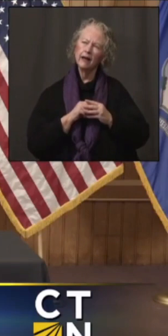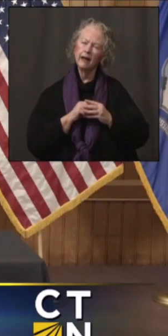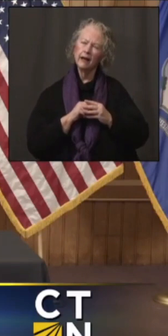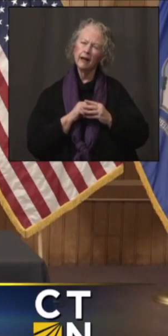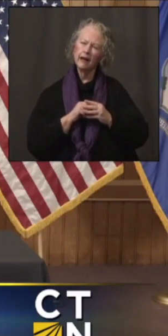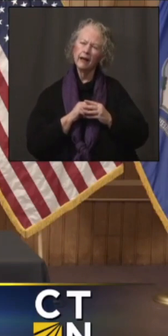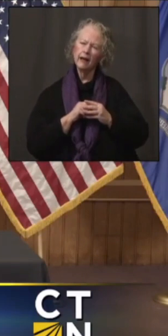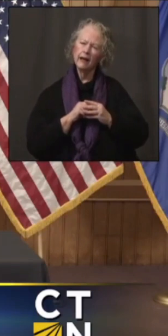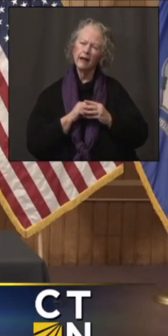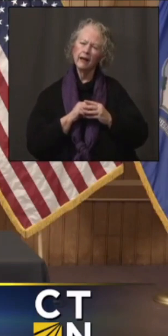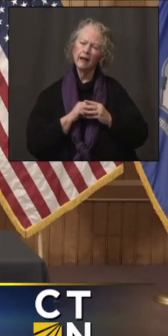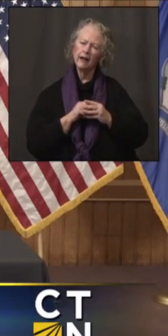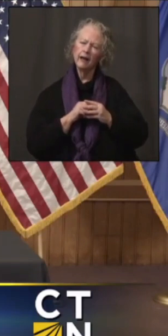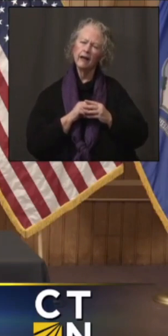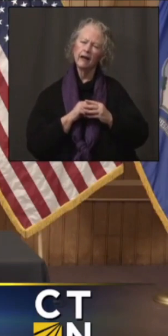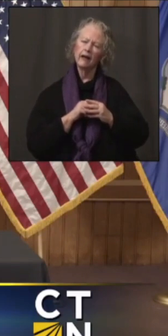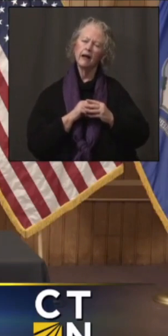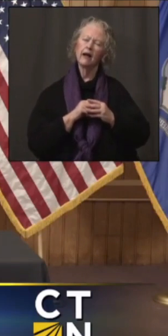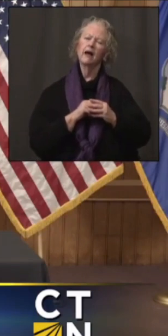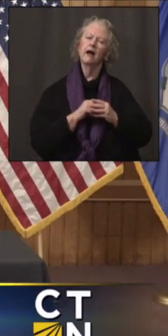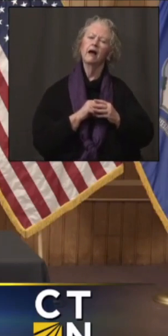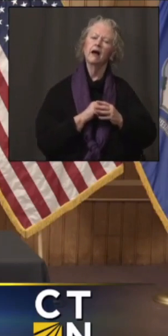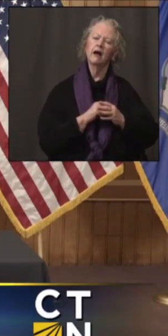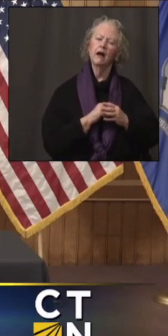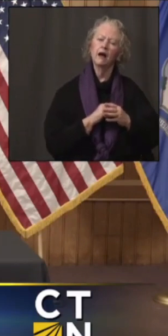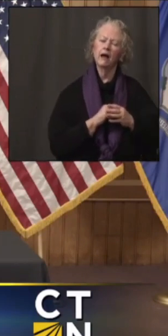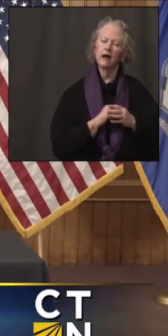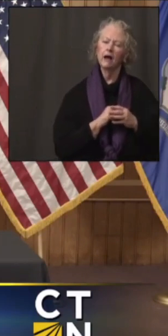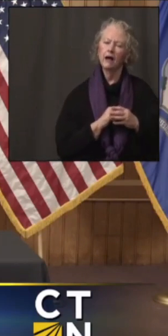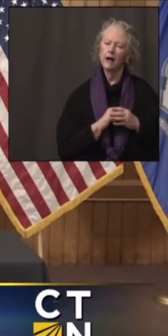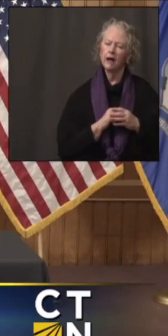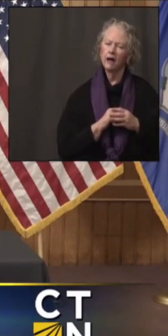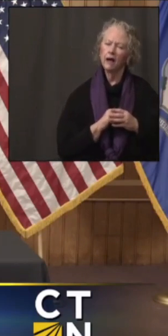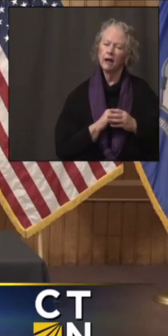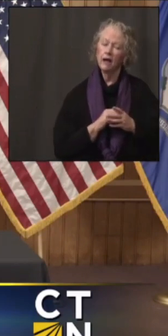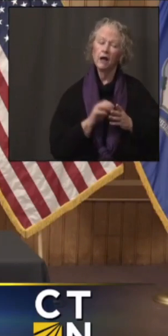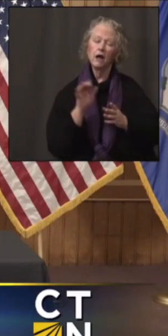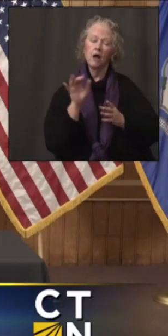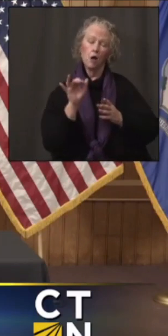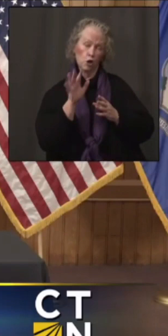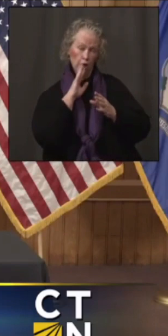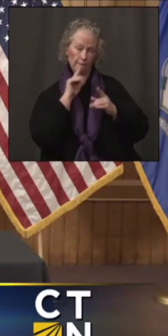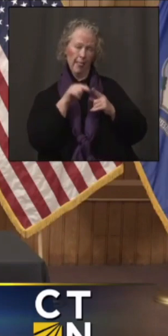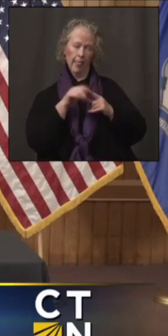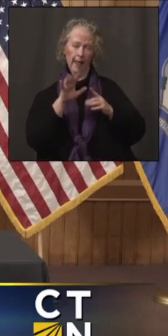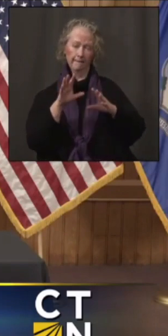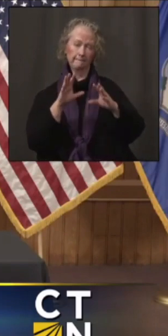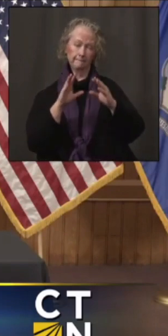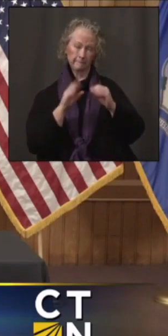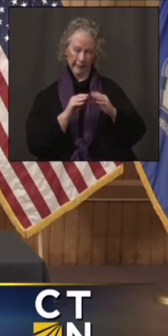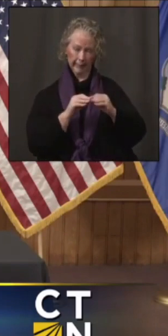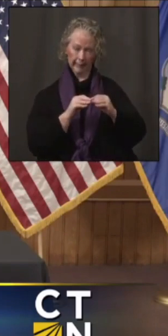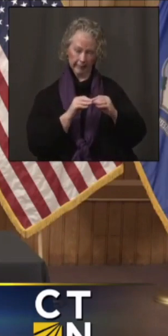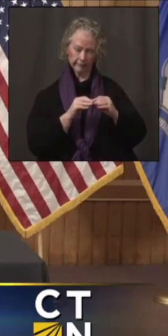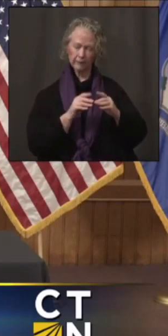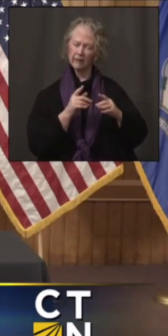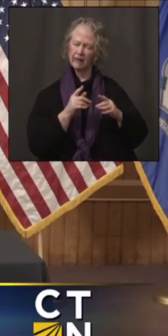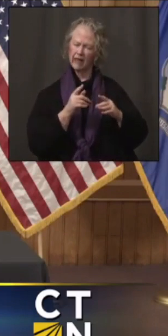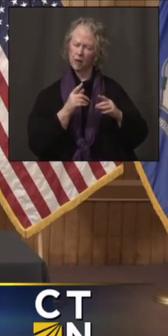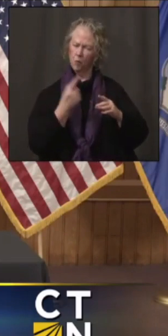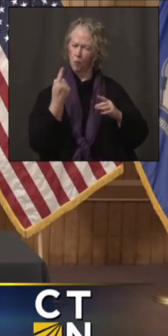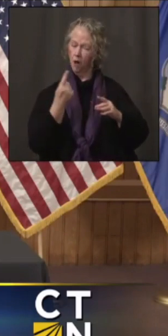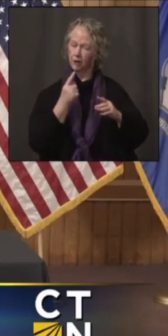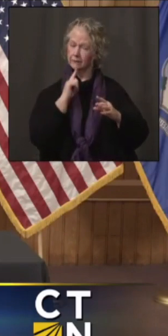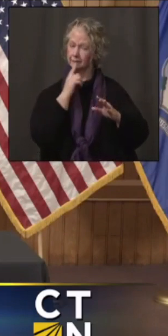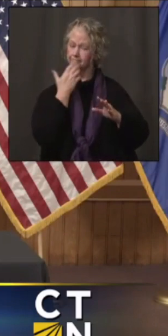But getting back to the meeting, one of the real thorny issues, it struck me, was the discussion, and I think Dr.